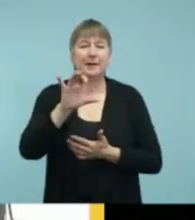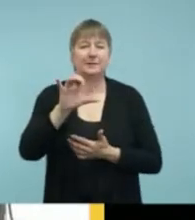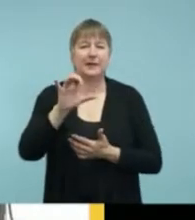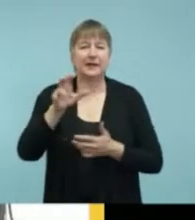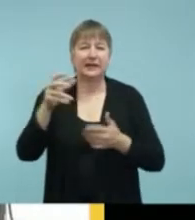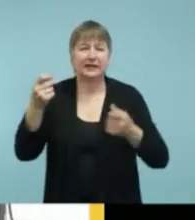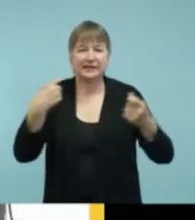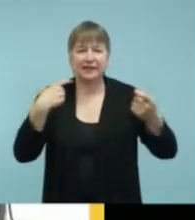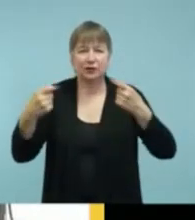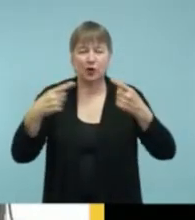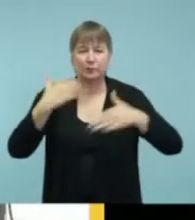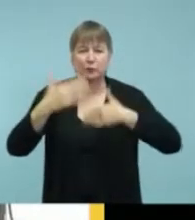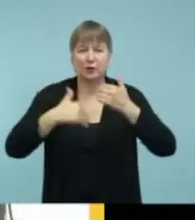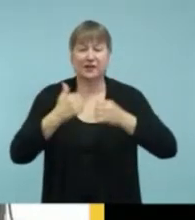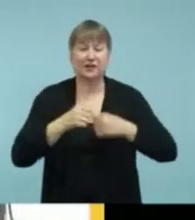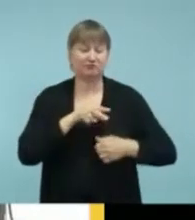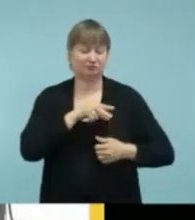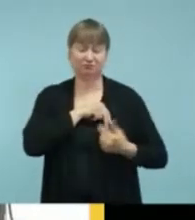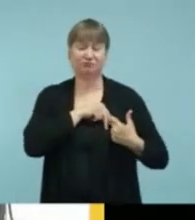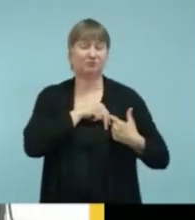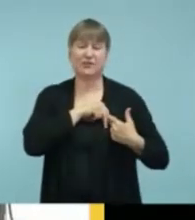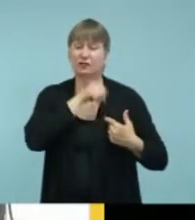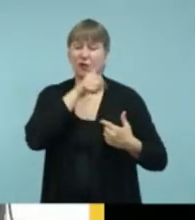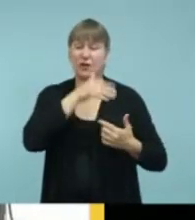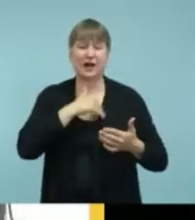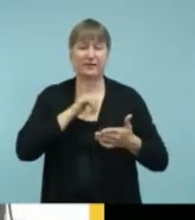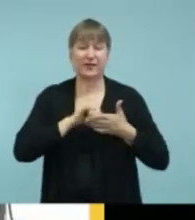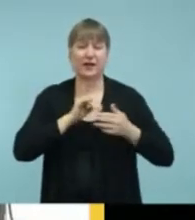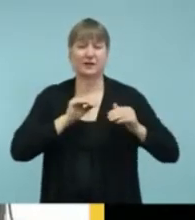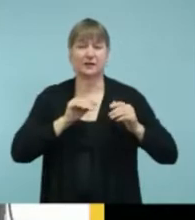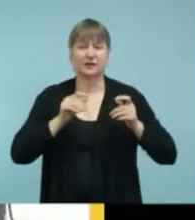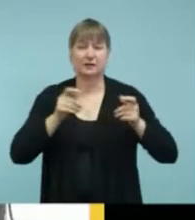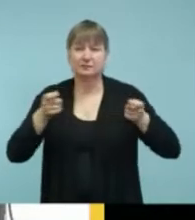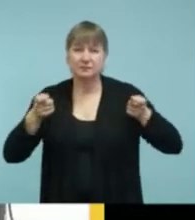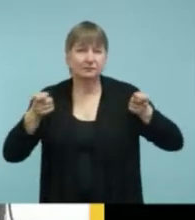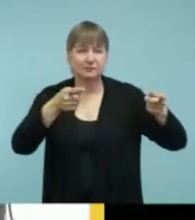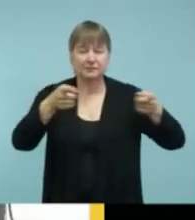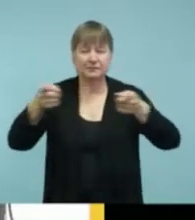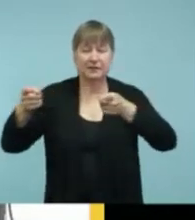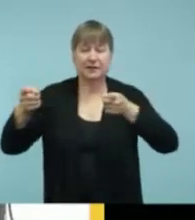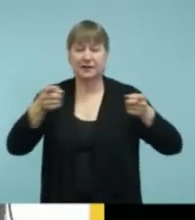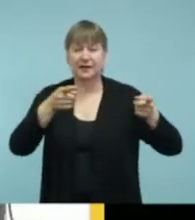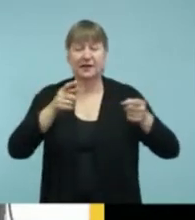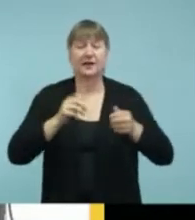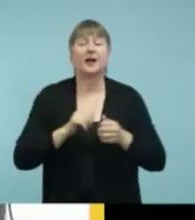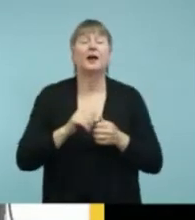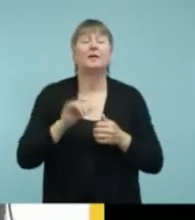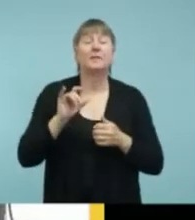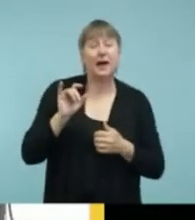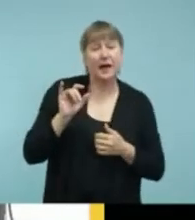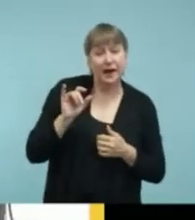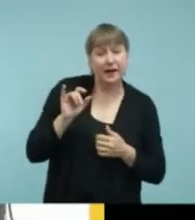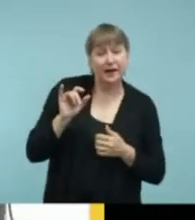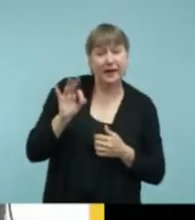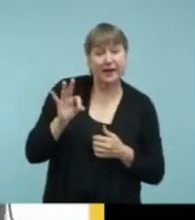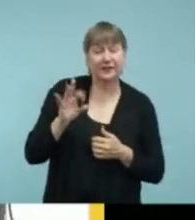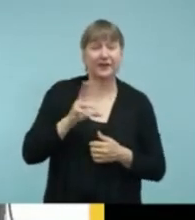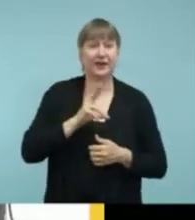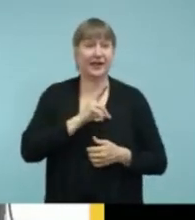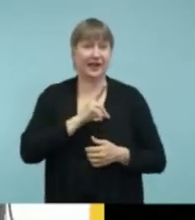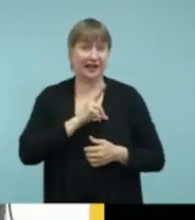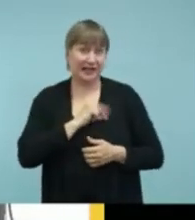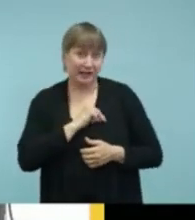with these little clip style microphones. However, if it's used the clip style microphones or nothing,